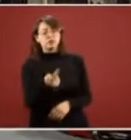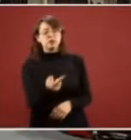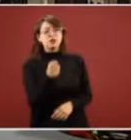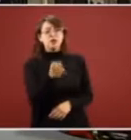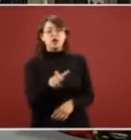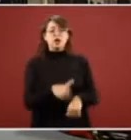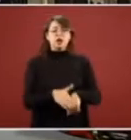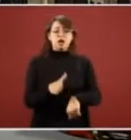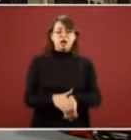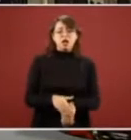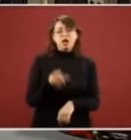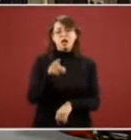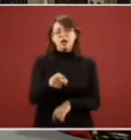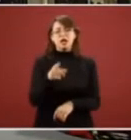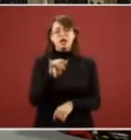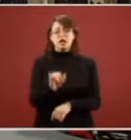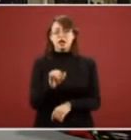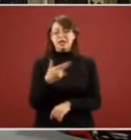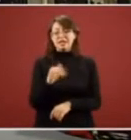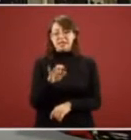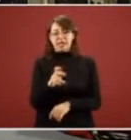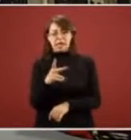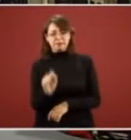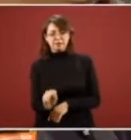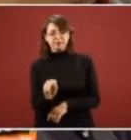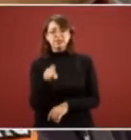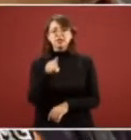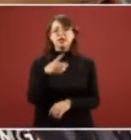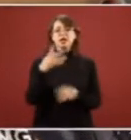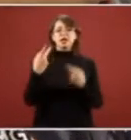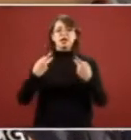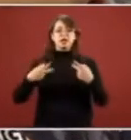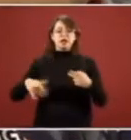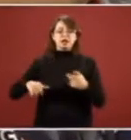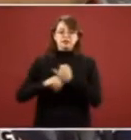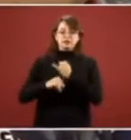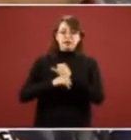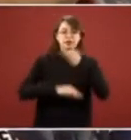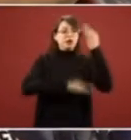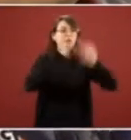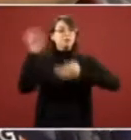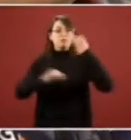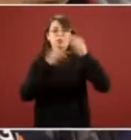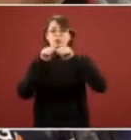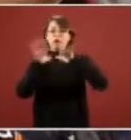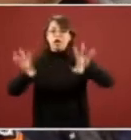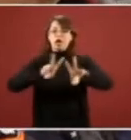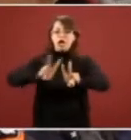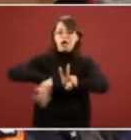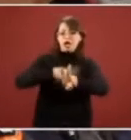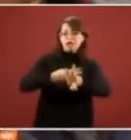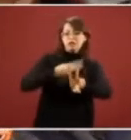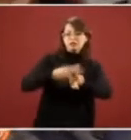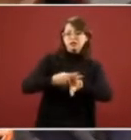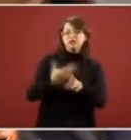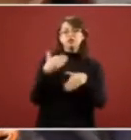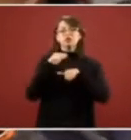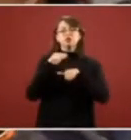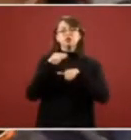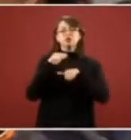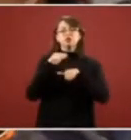habló de que iba a haber un gasolinazo a principios de año en redes sociales muchos impulsados hablan de